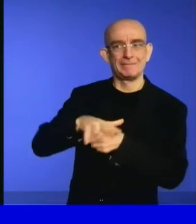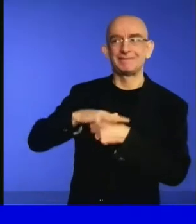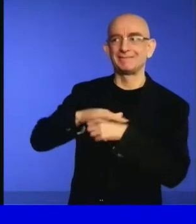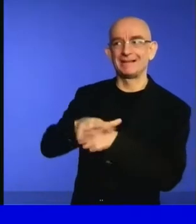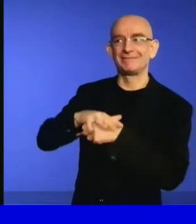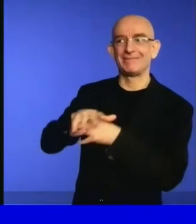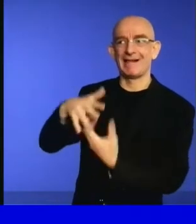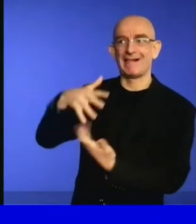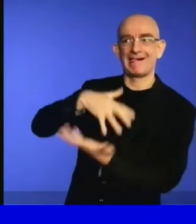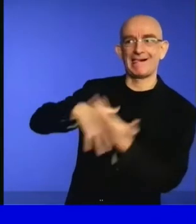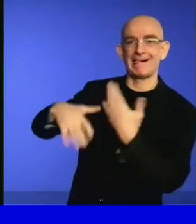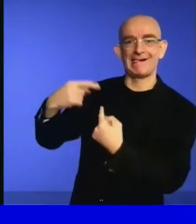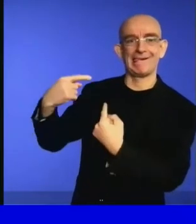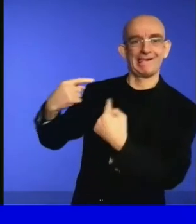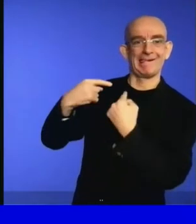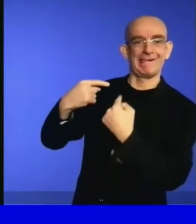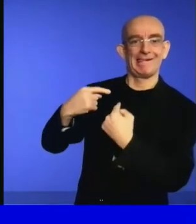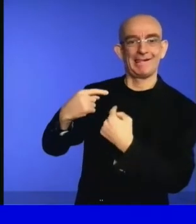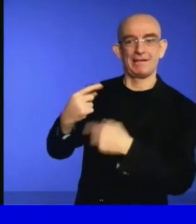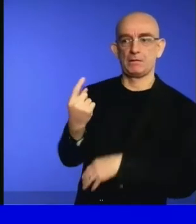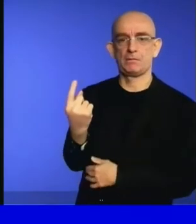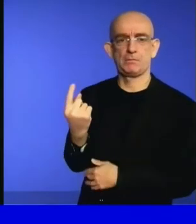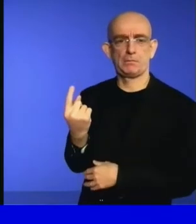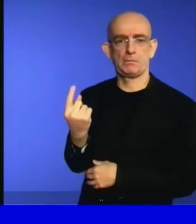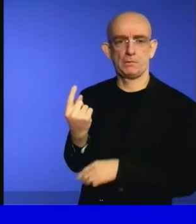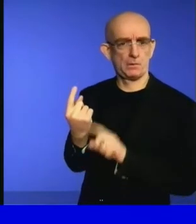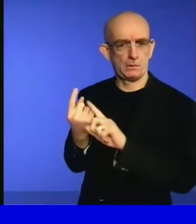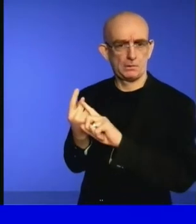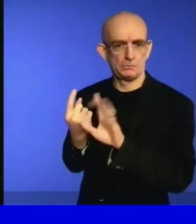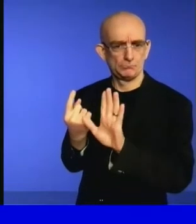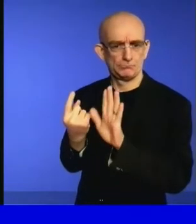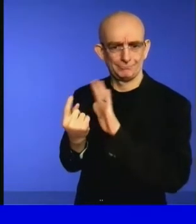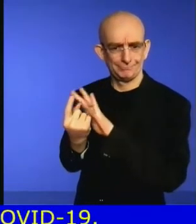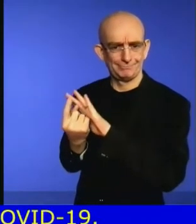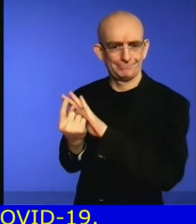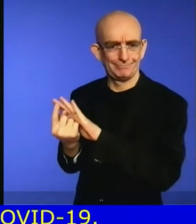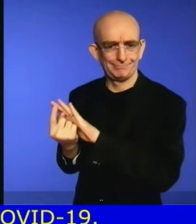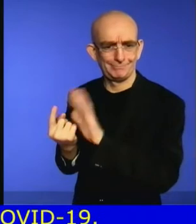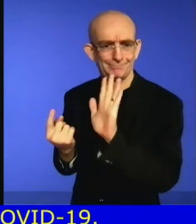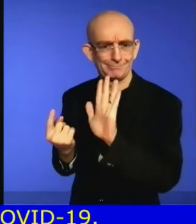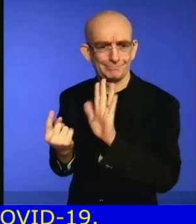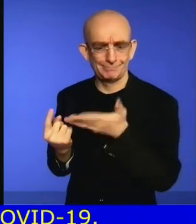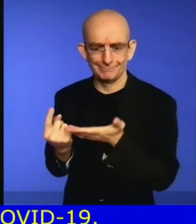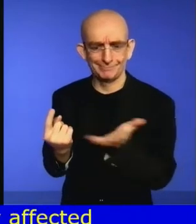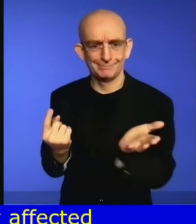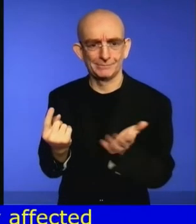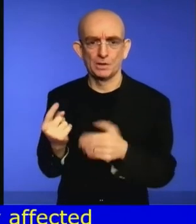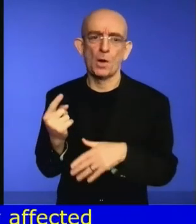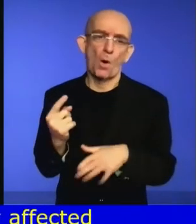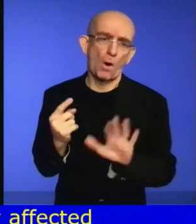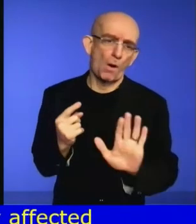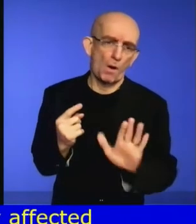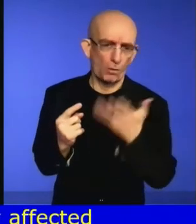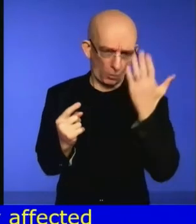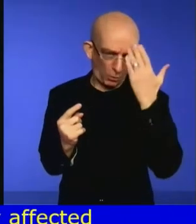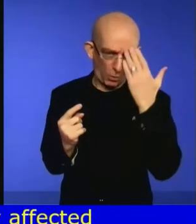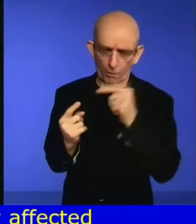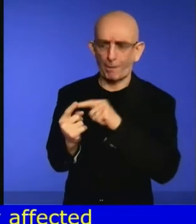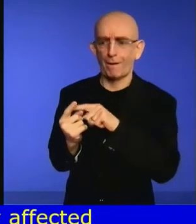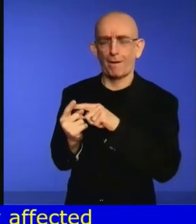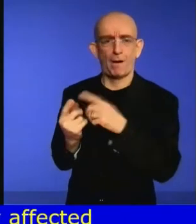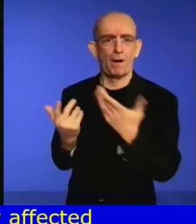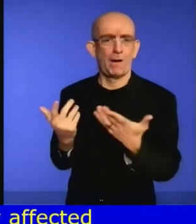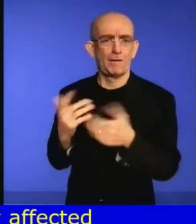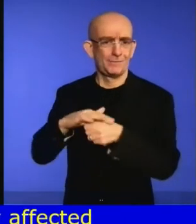is true. It has caused an untold suffering. COVID